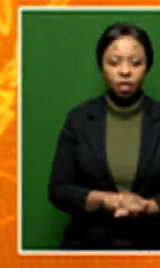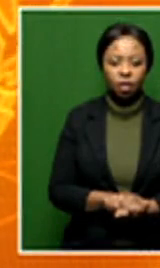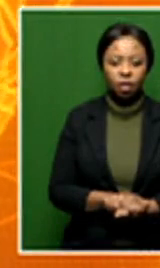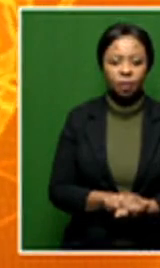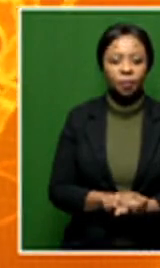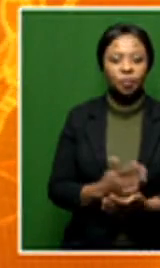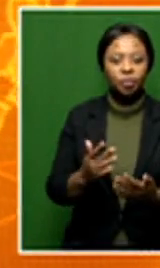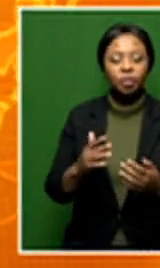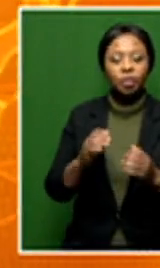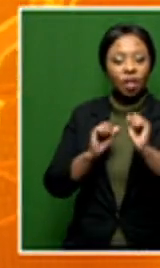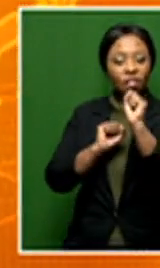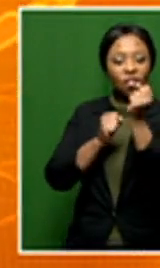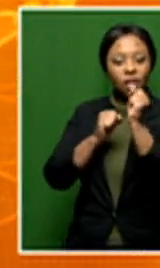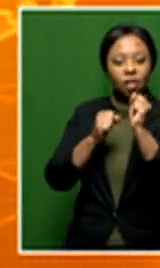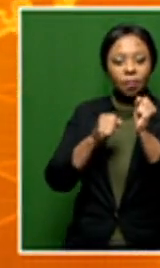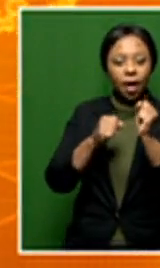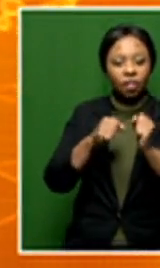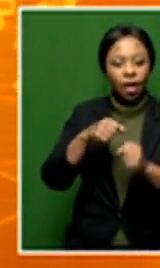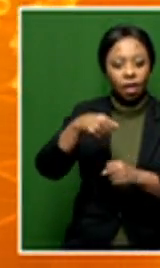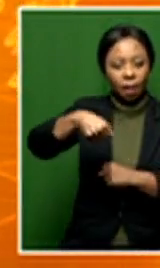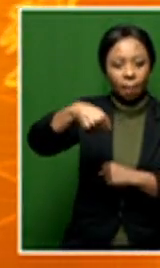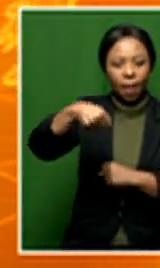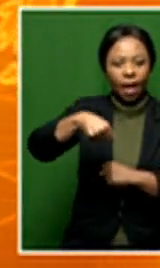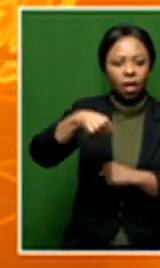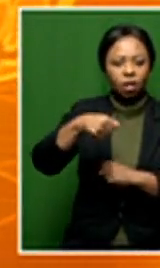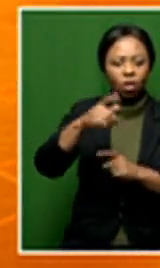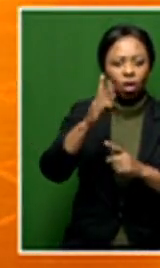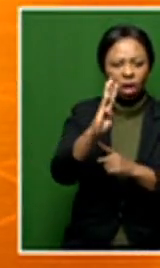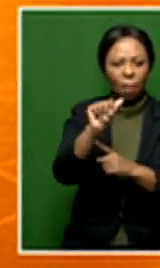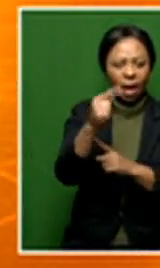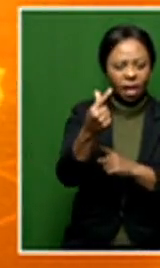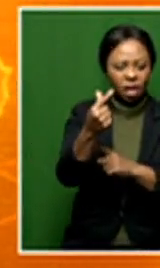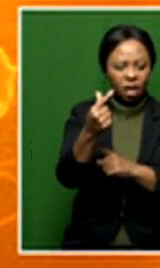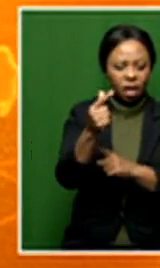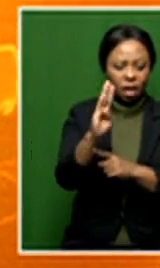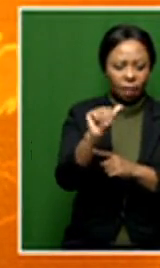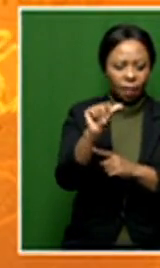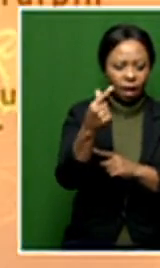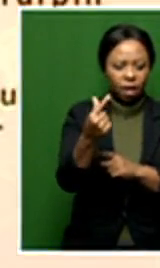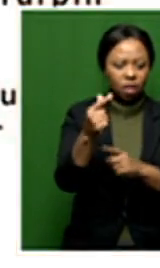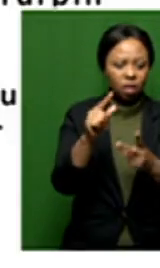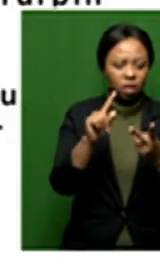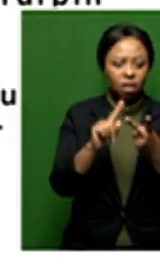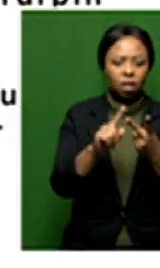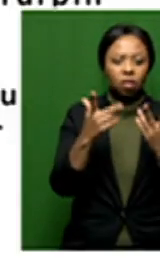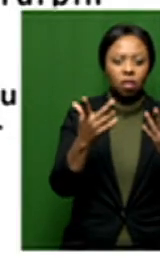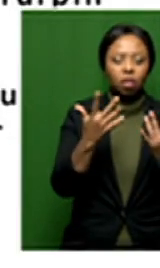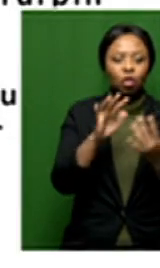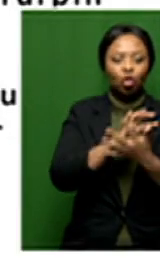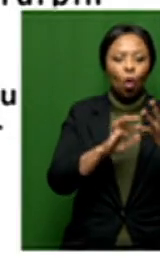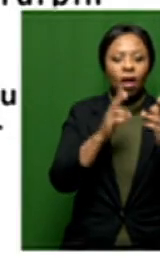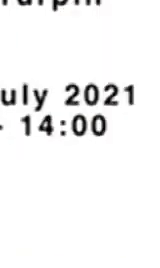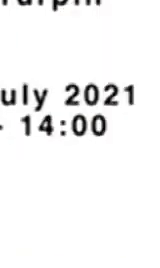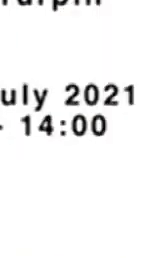The Berg Factory Artist Studios in Johannesburg will from the 3rd to the 24th of July host a solo exhibition by